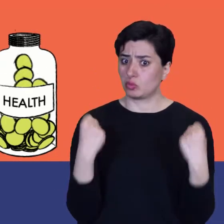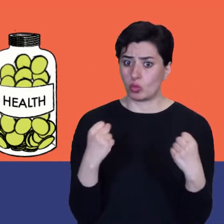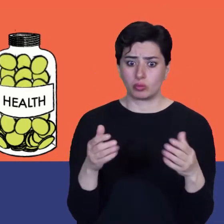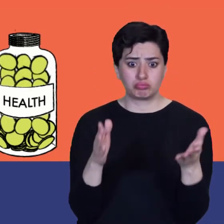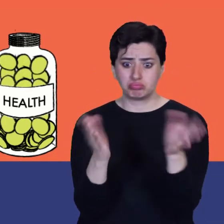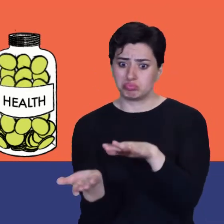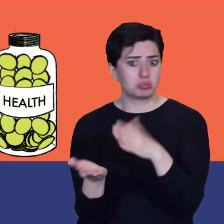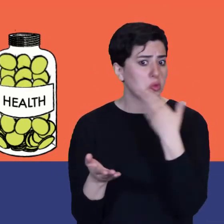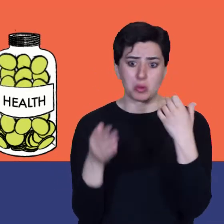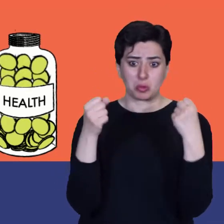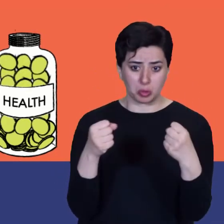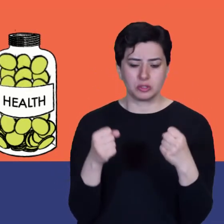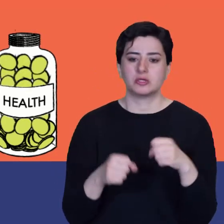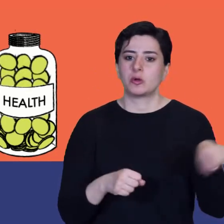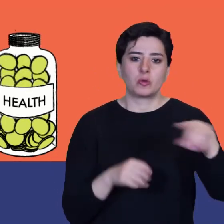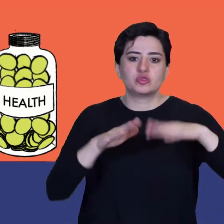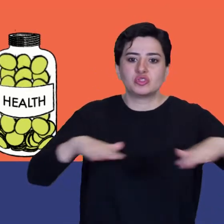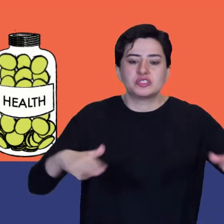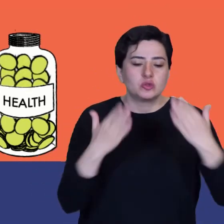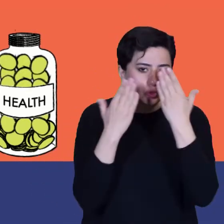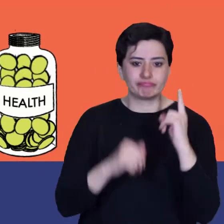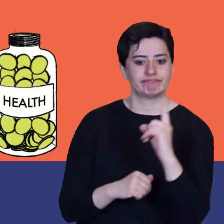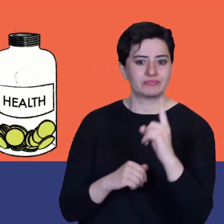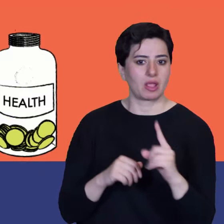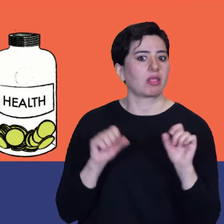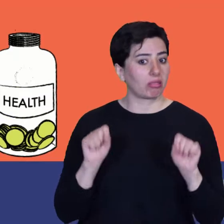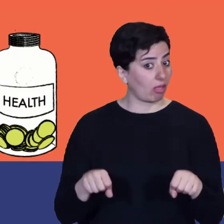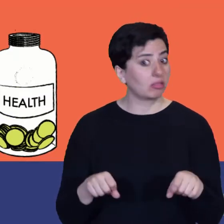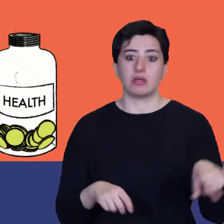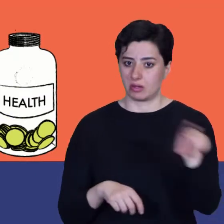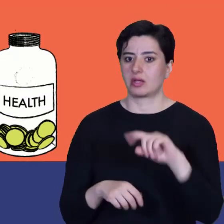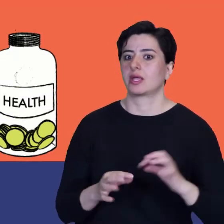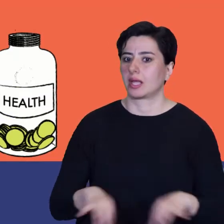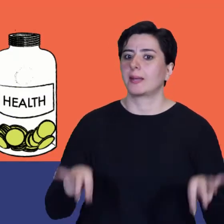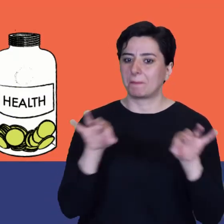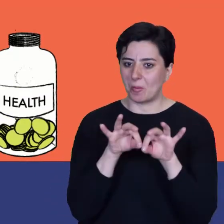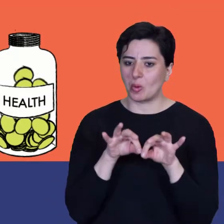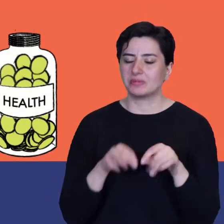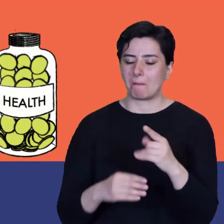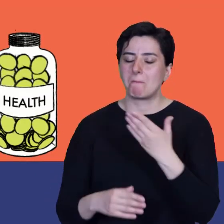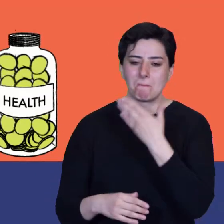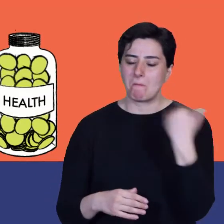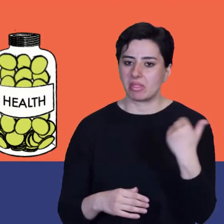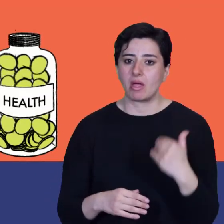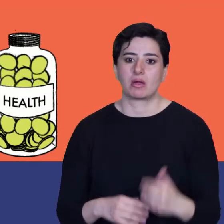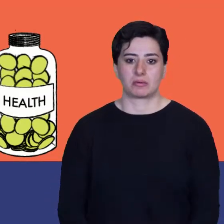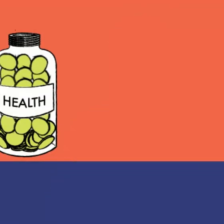won't miss your education. The school won't have to be rebuilt and the whole country will do better in the long run. Three glass